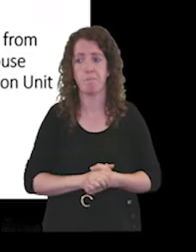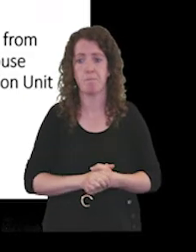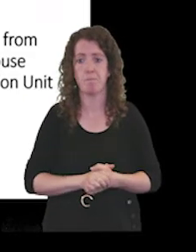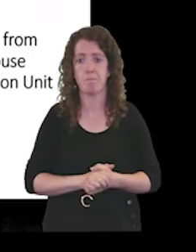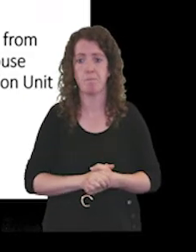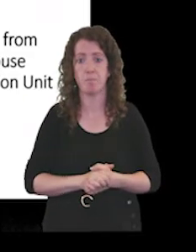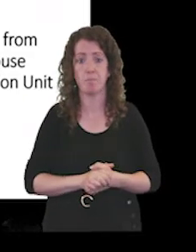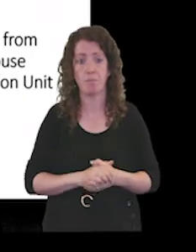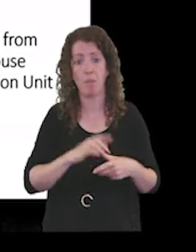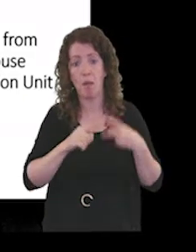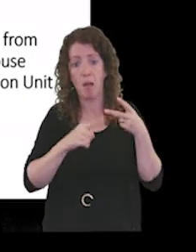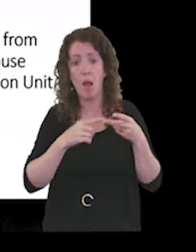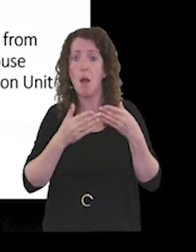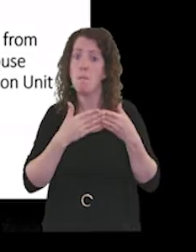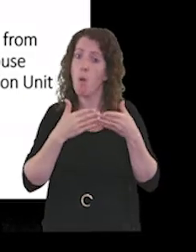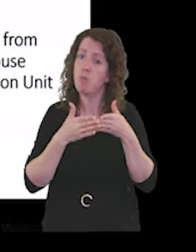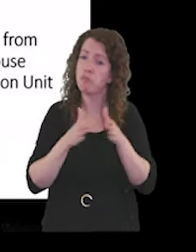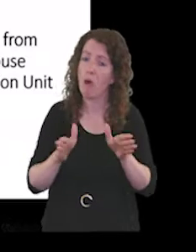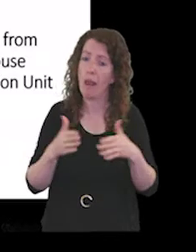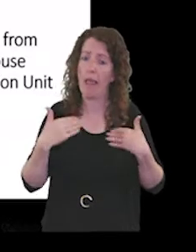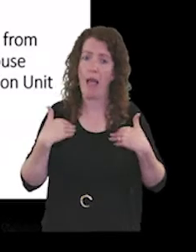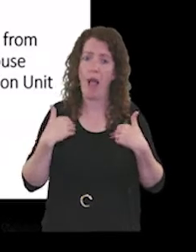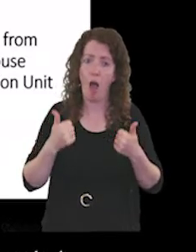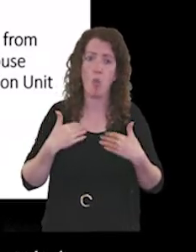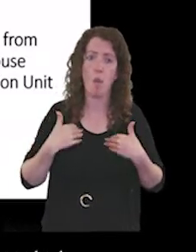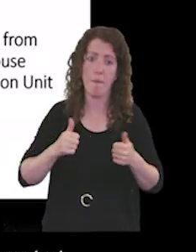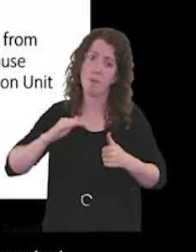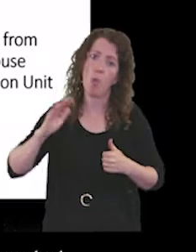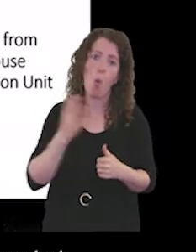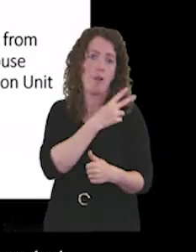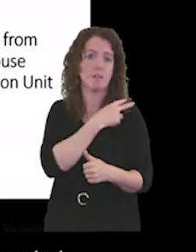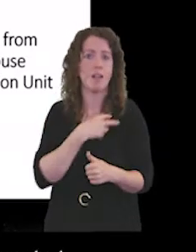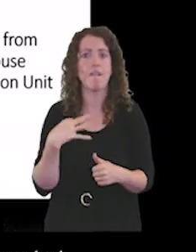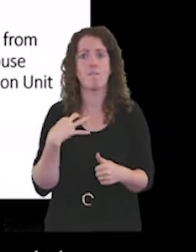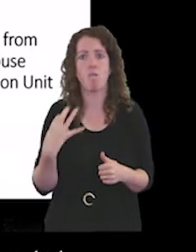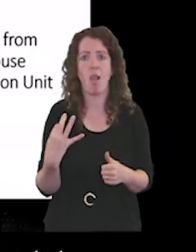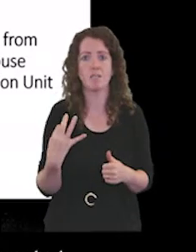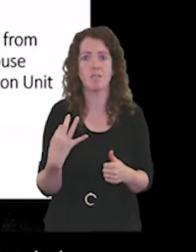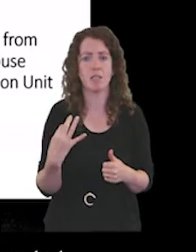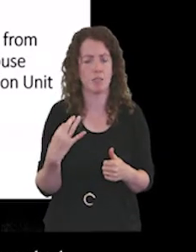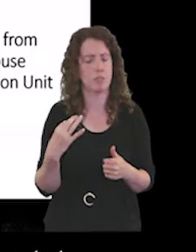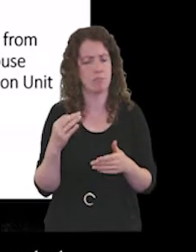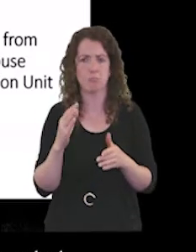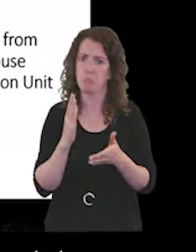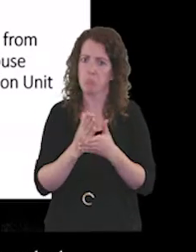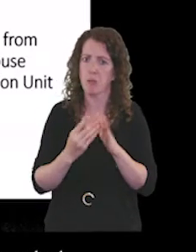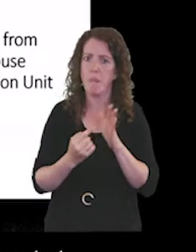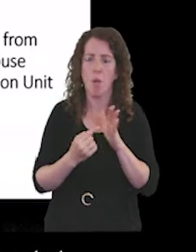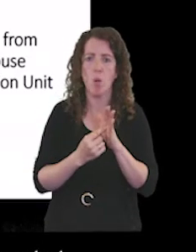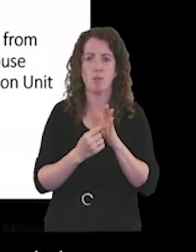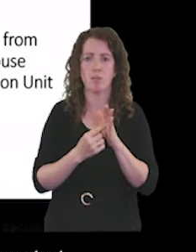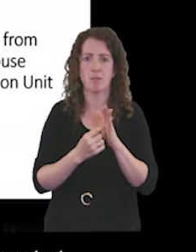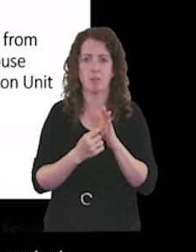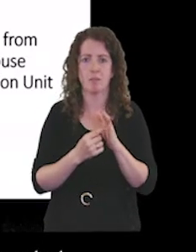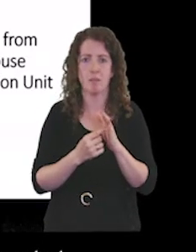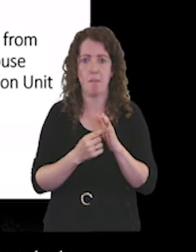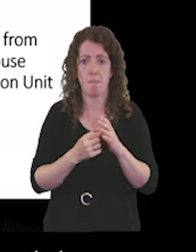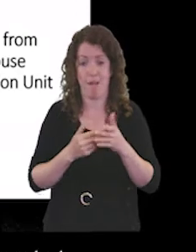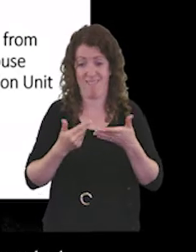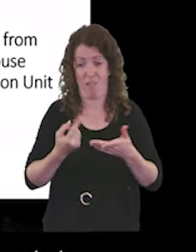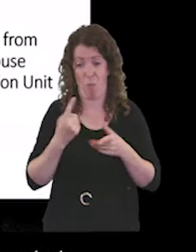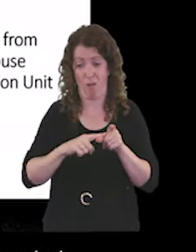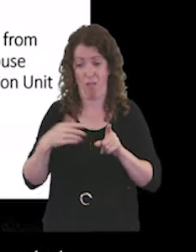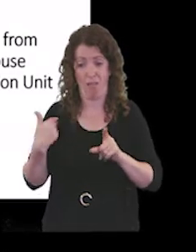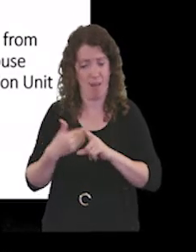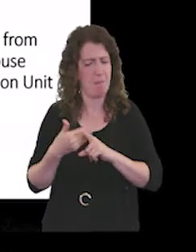More broadly, the health and wellbeing of all our staff and volunteers is always important, but never more so than in the last